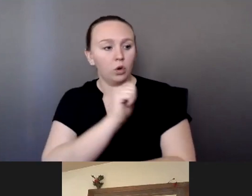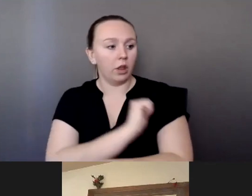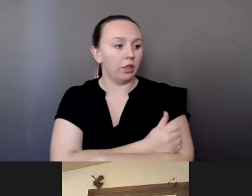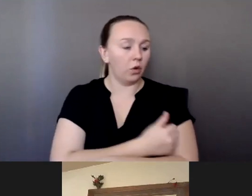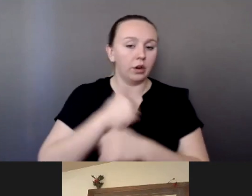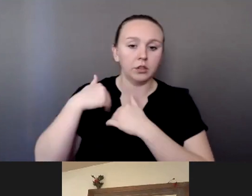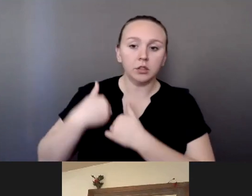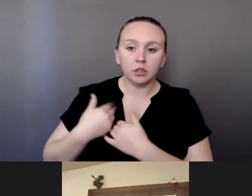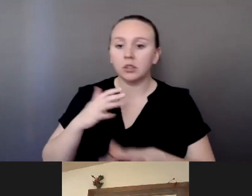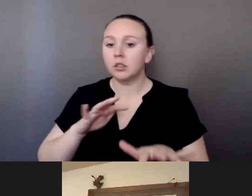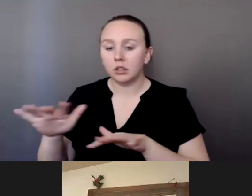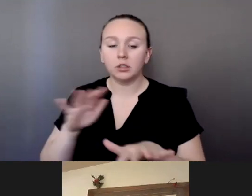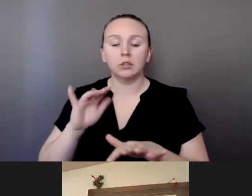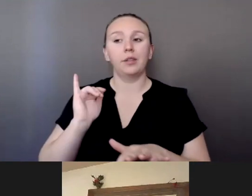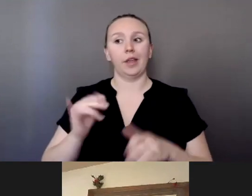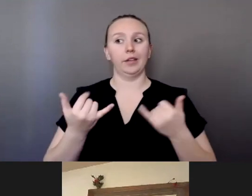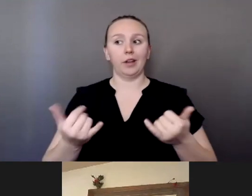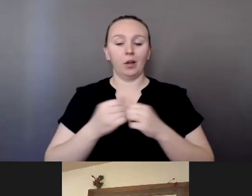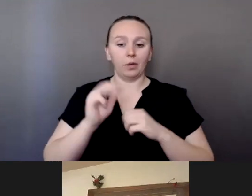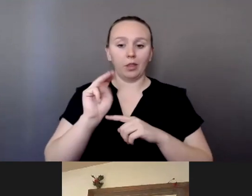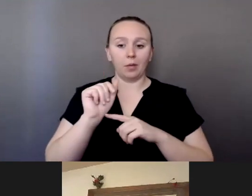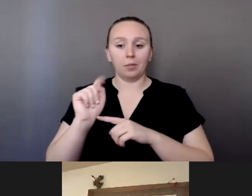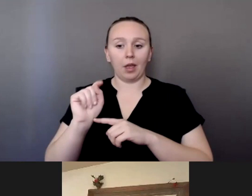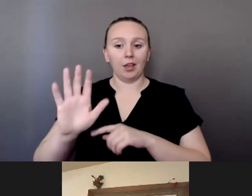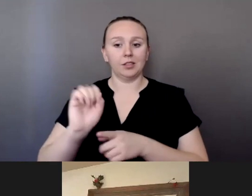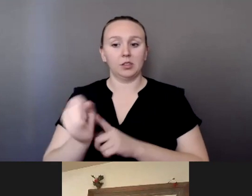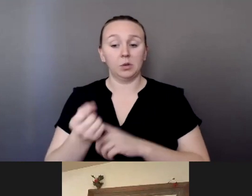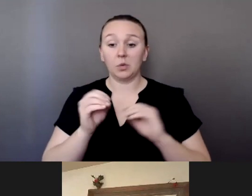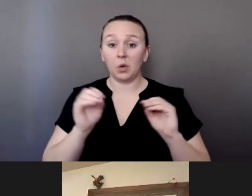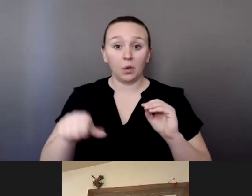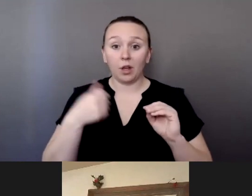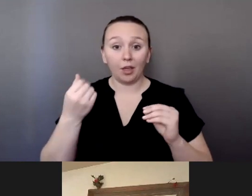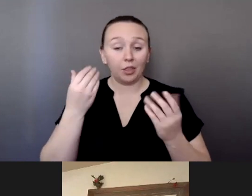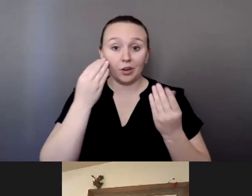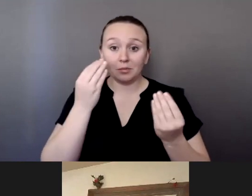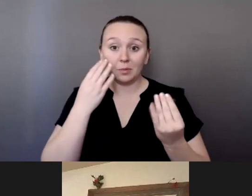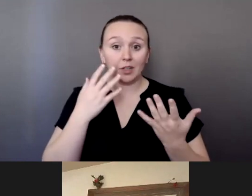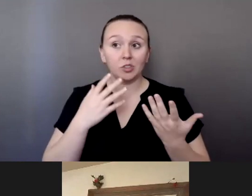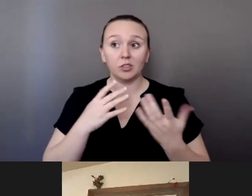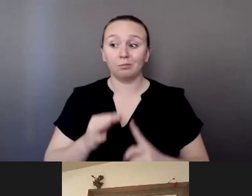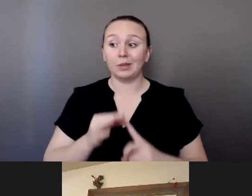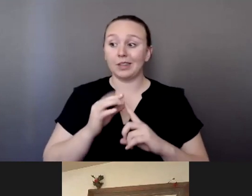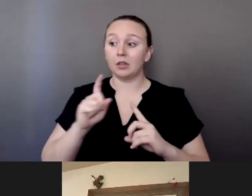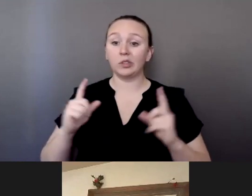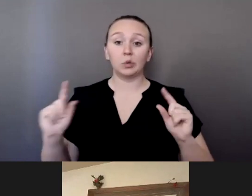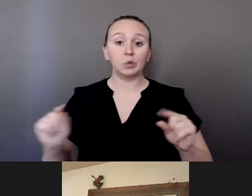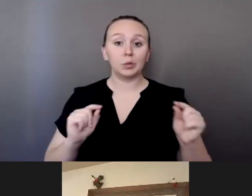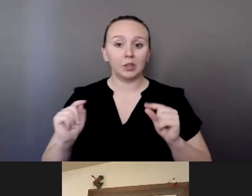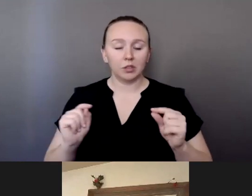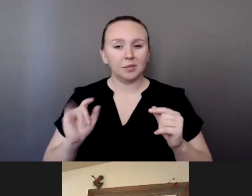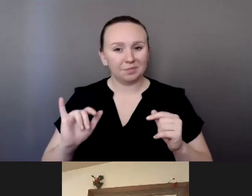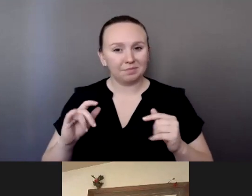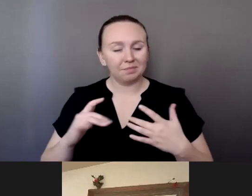any any other news other than, you know, just rumors that are out there. So it's been really hard